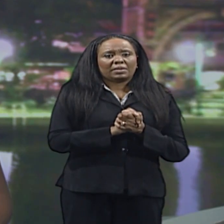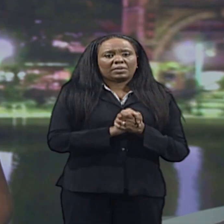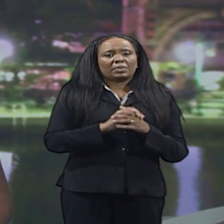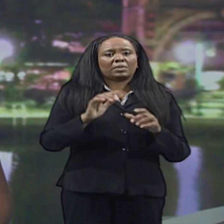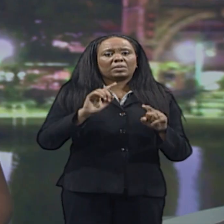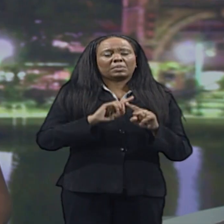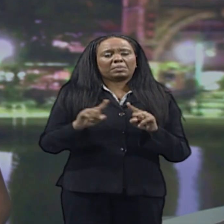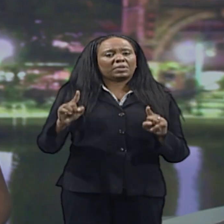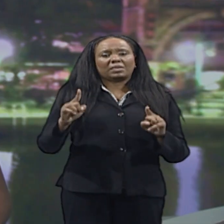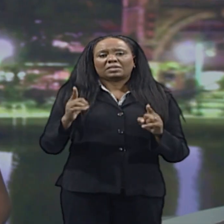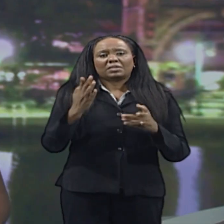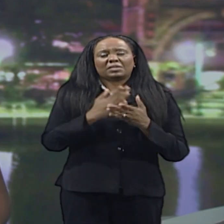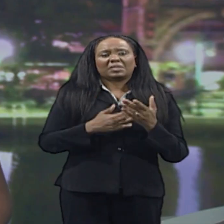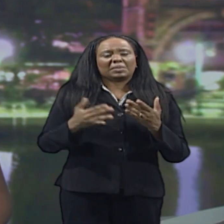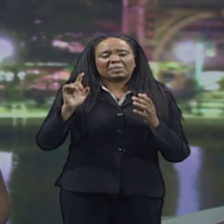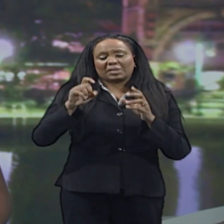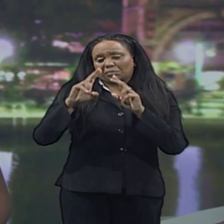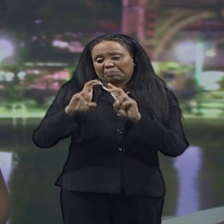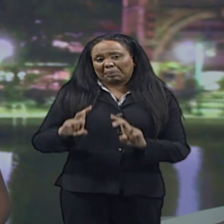leader, is beyond scrutiny.